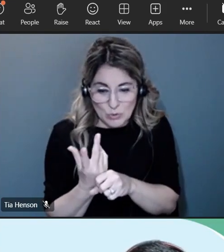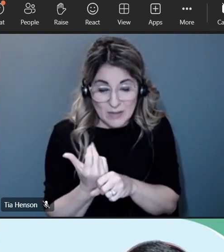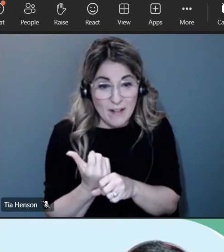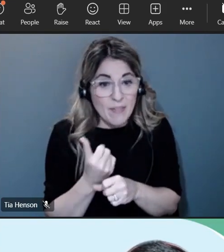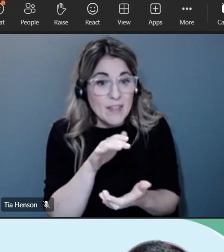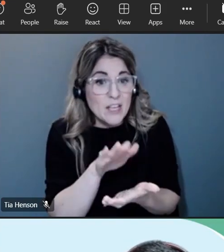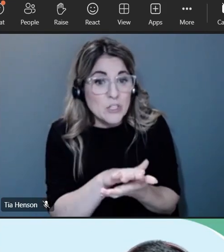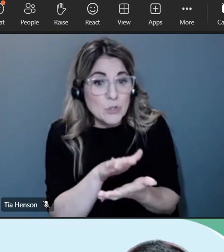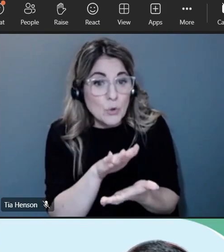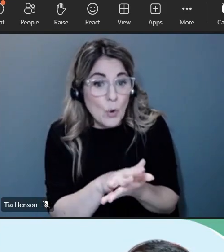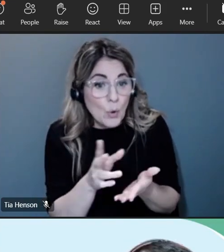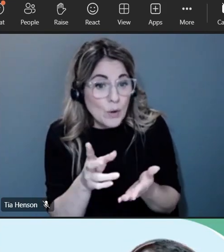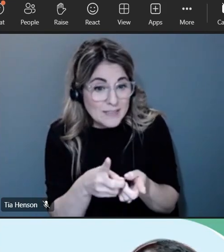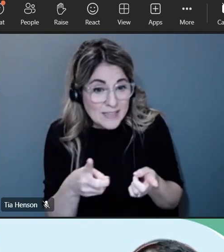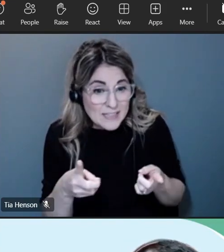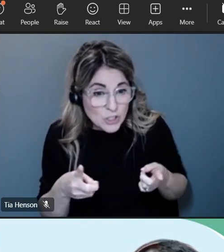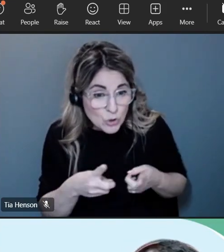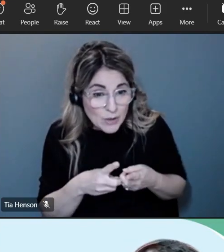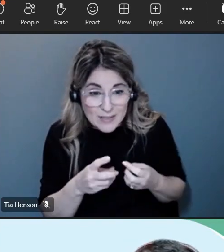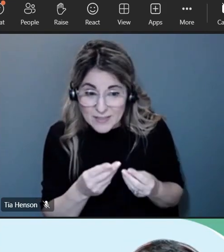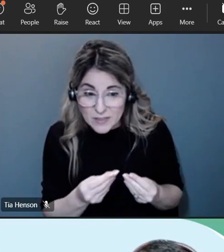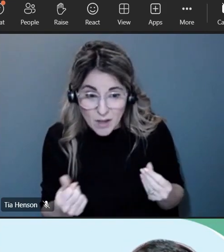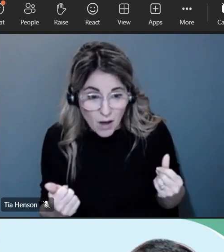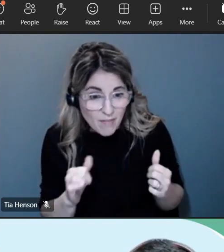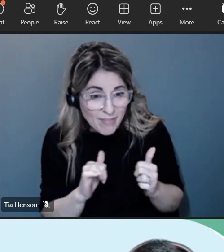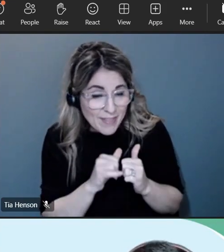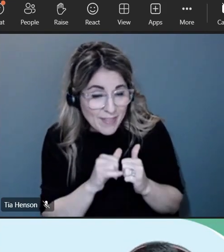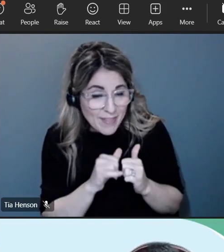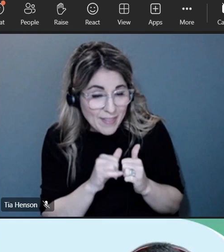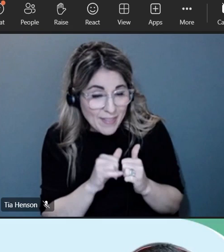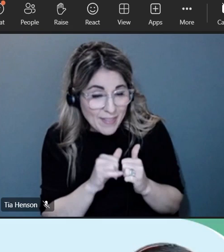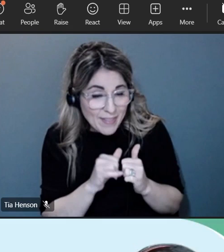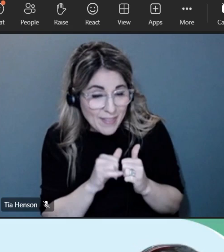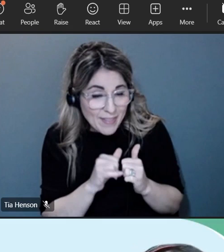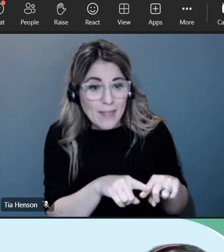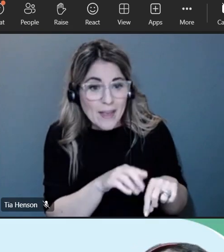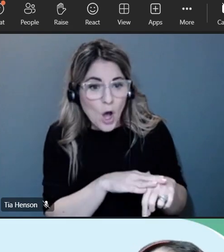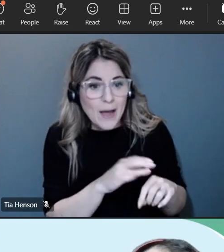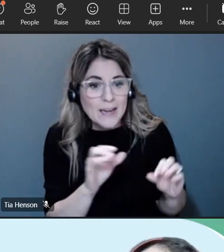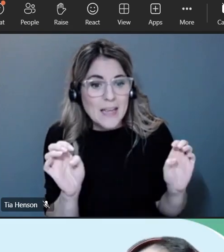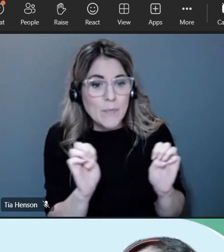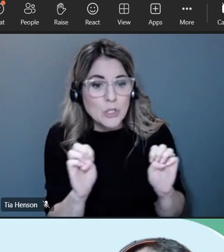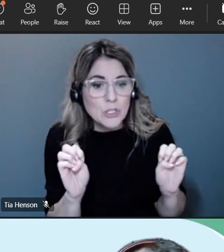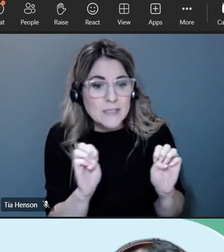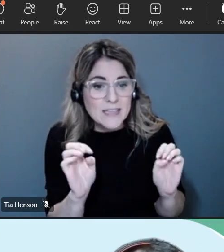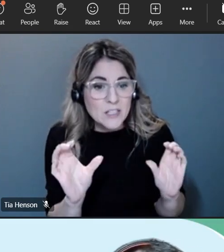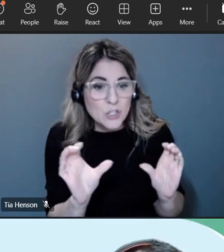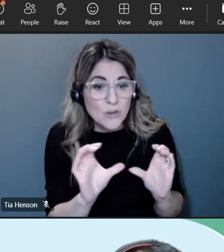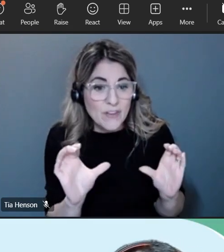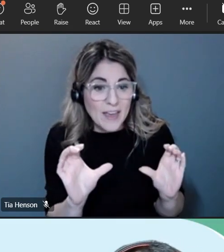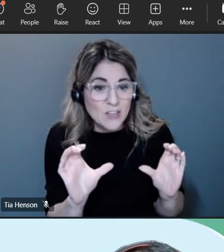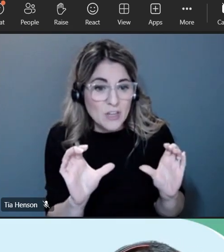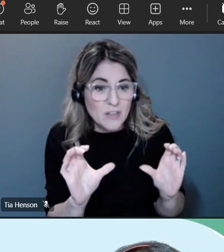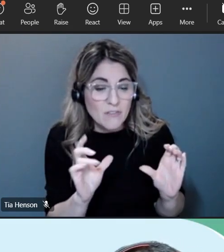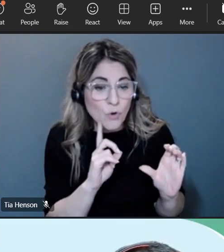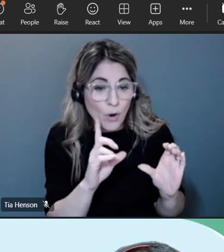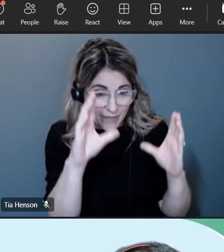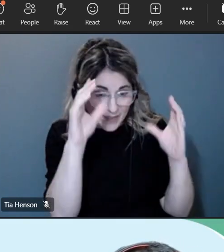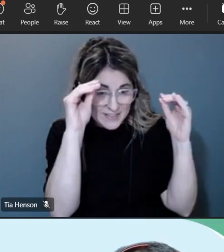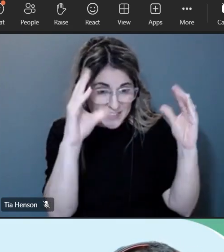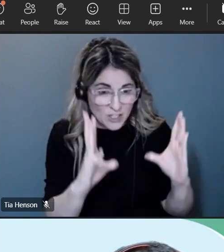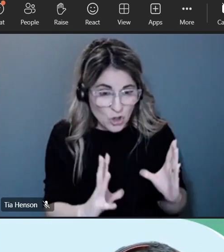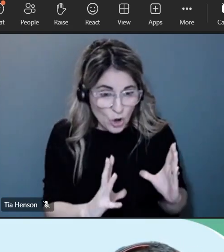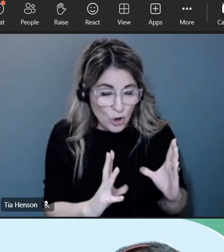districts solve that gap by relying on emergency certifications at a dramatically increased rate so we're